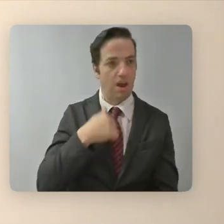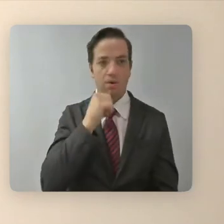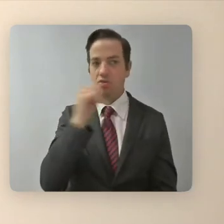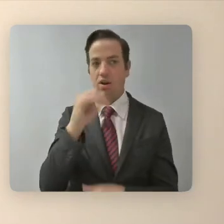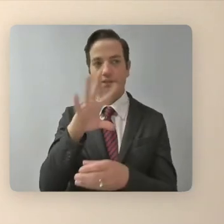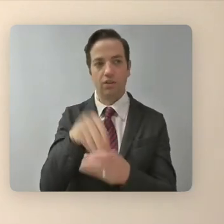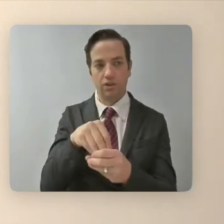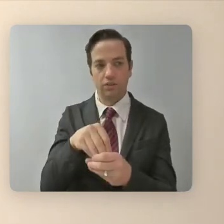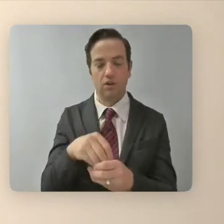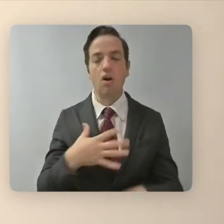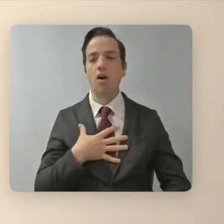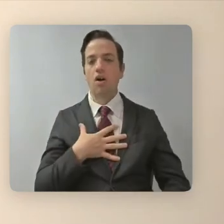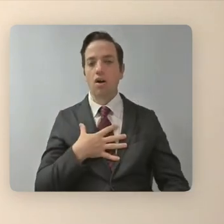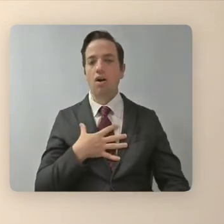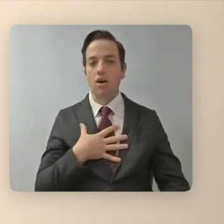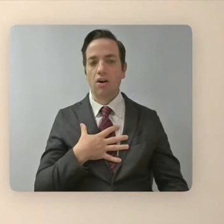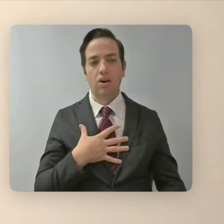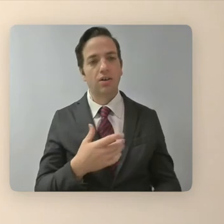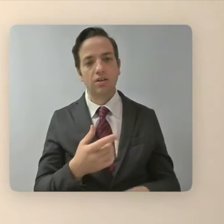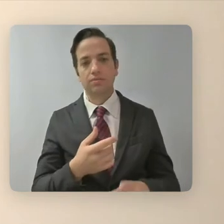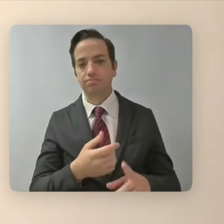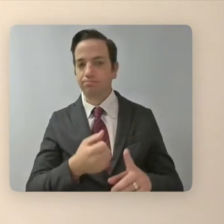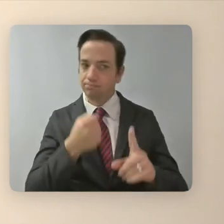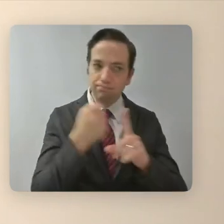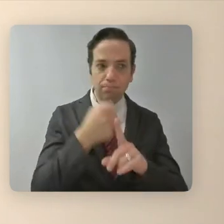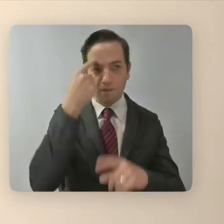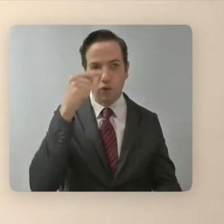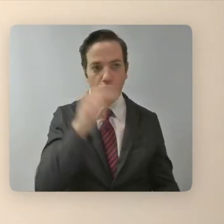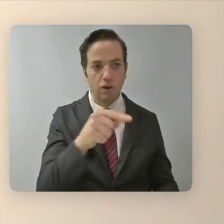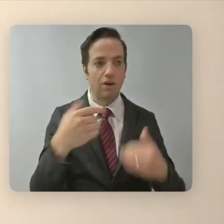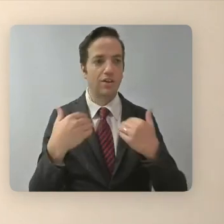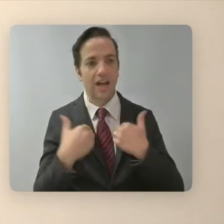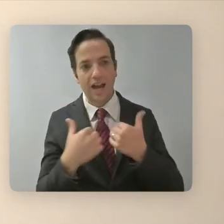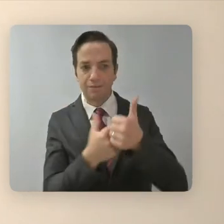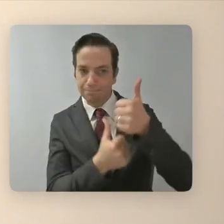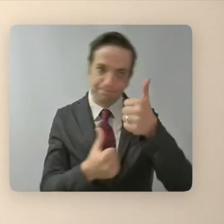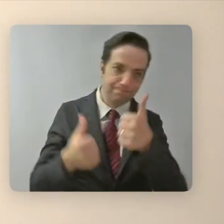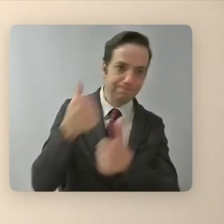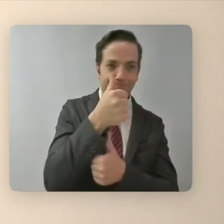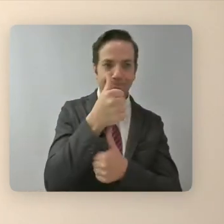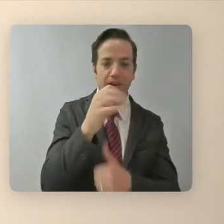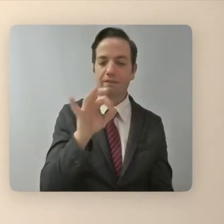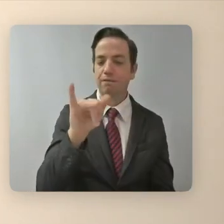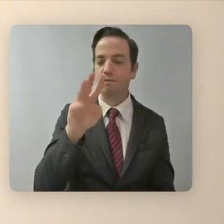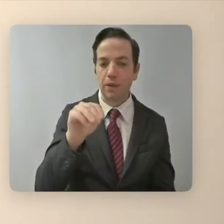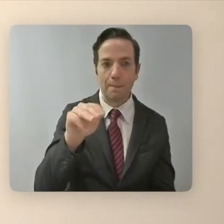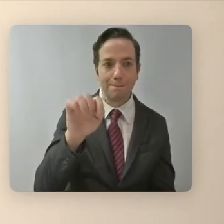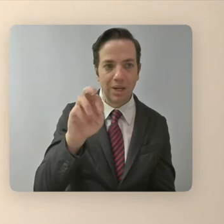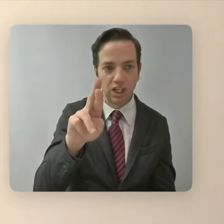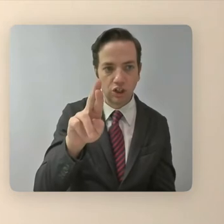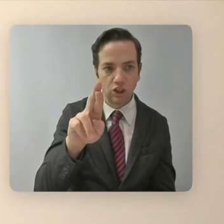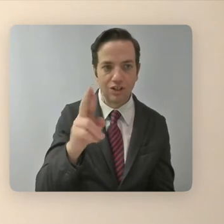that meaningful for her to have a filmmaker with the same